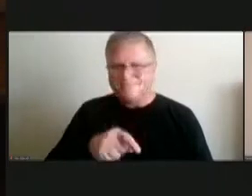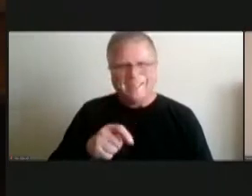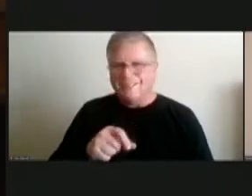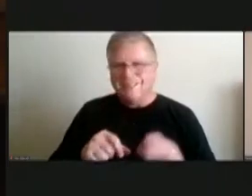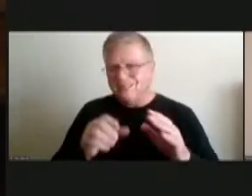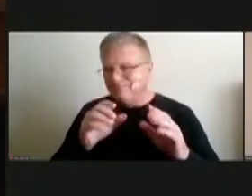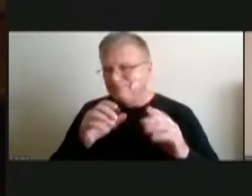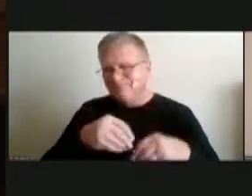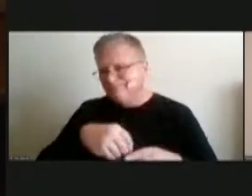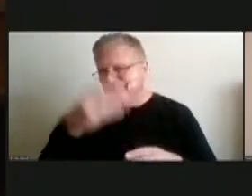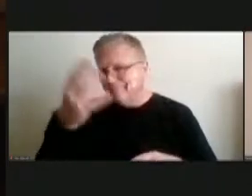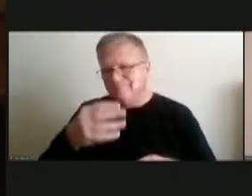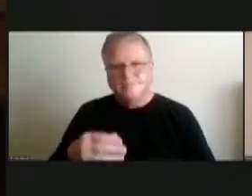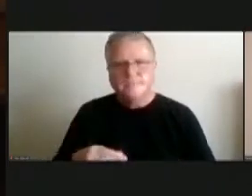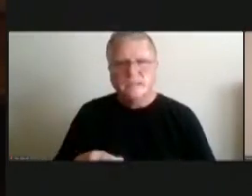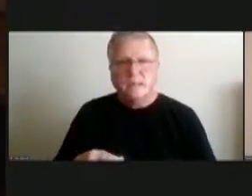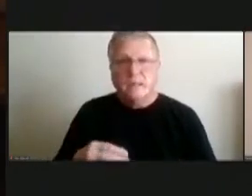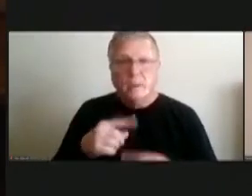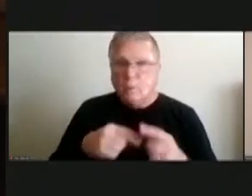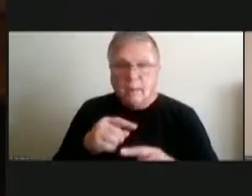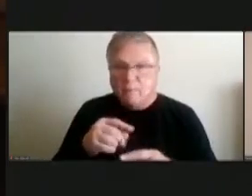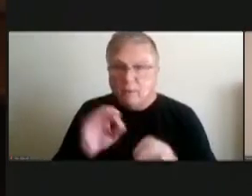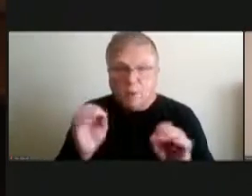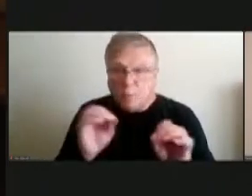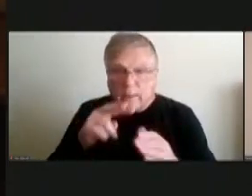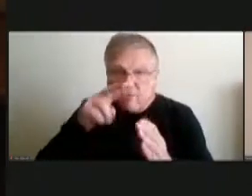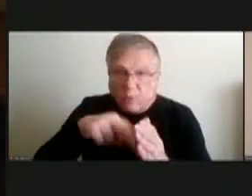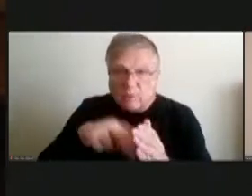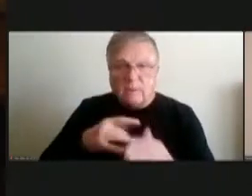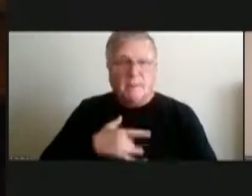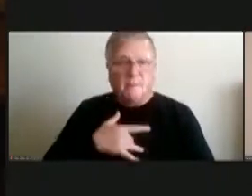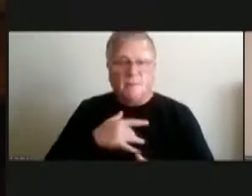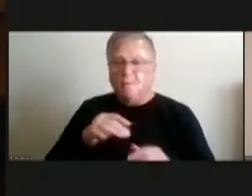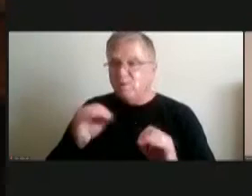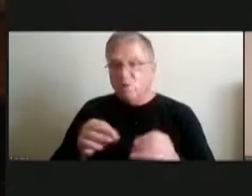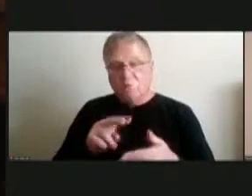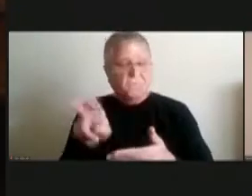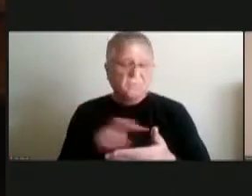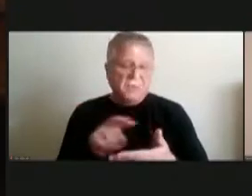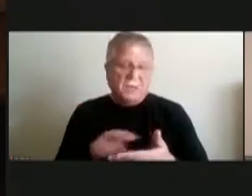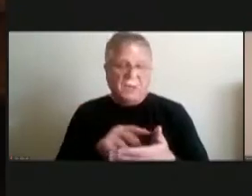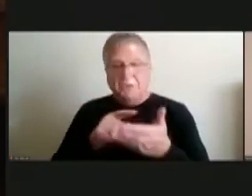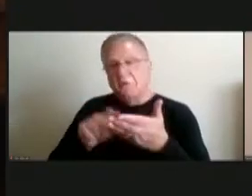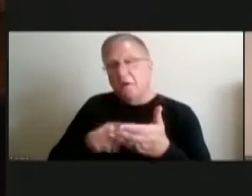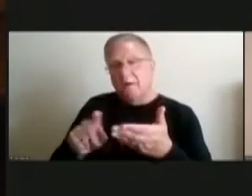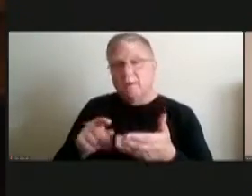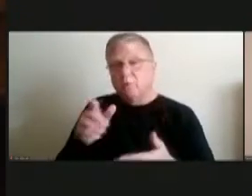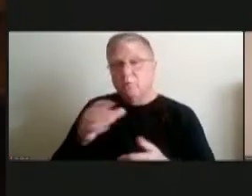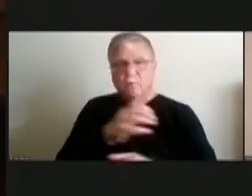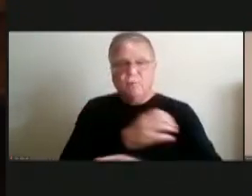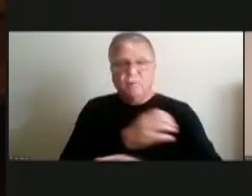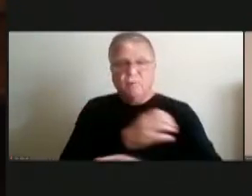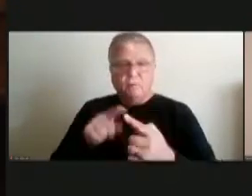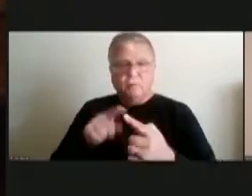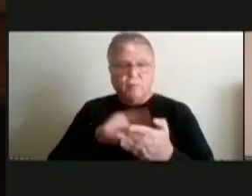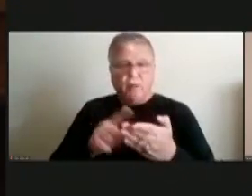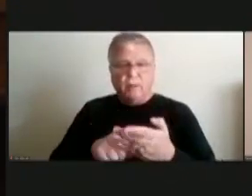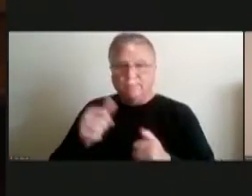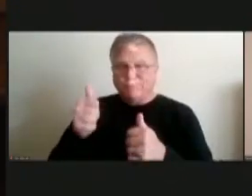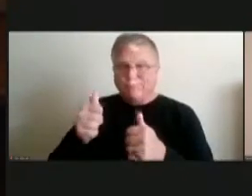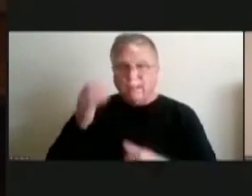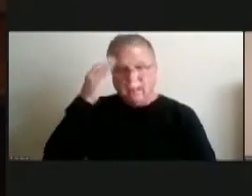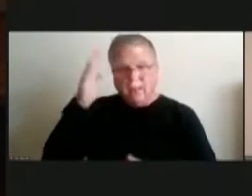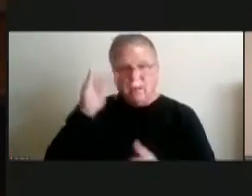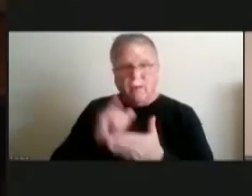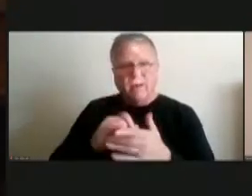than anything especially when nobody even looks at them i don't feel you know nobody audits them you you do have the power to audit which is good to hear i didn't realize that but i